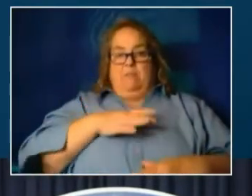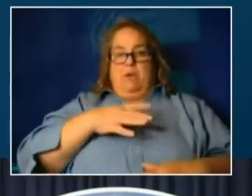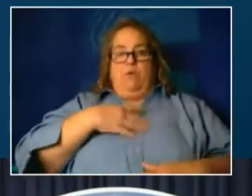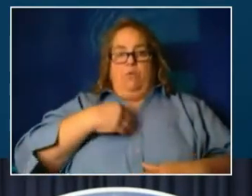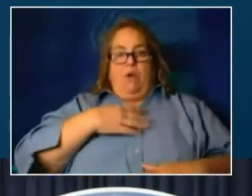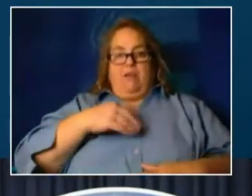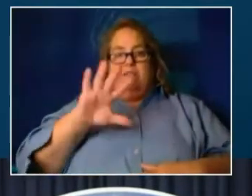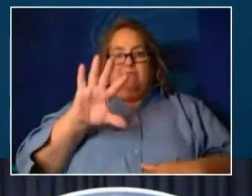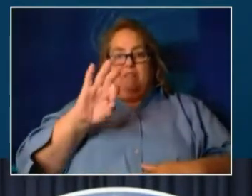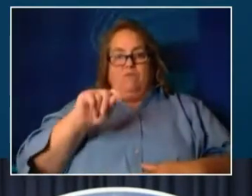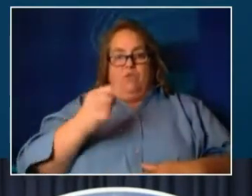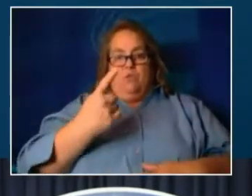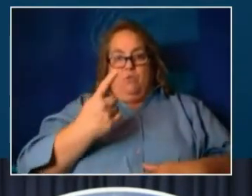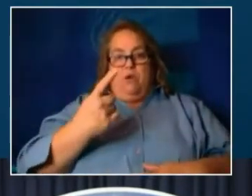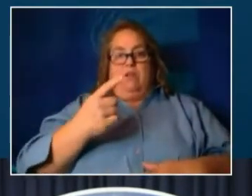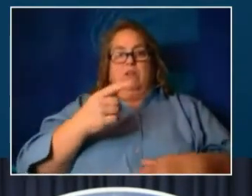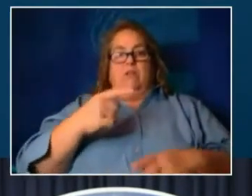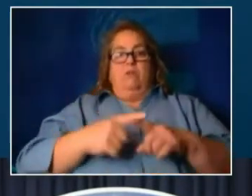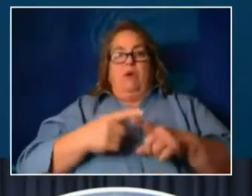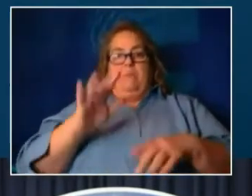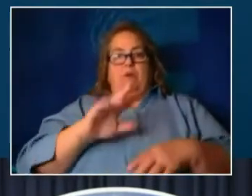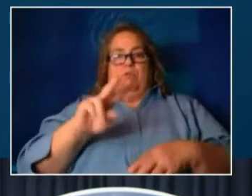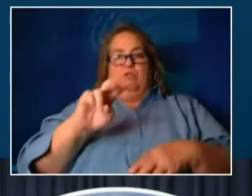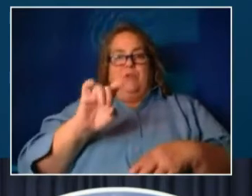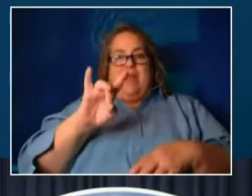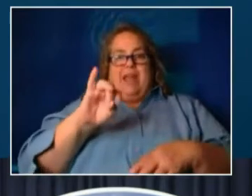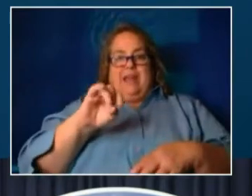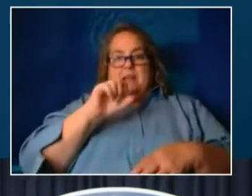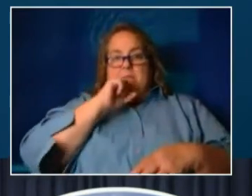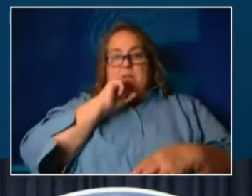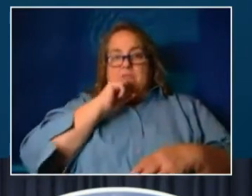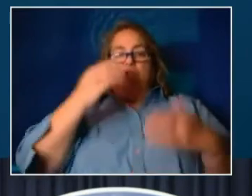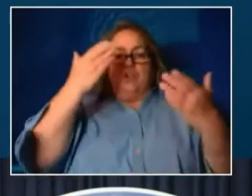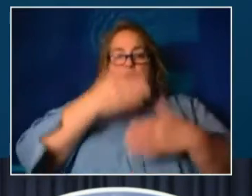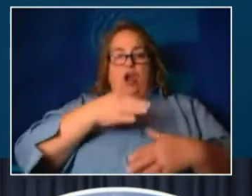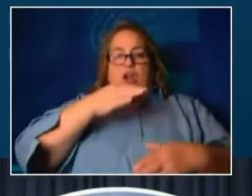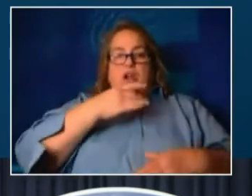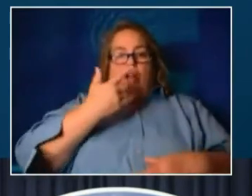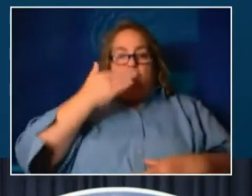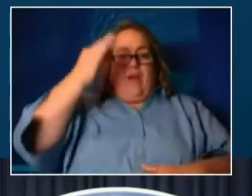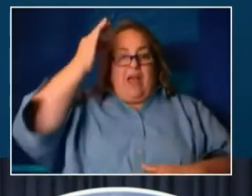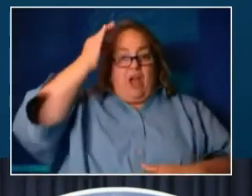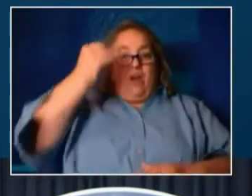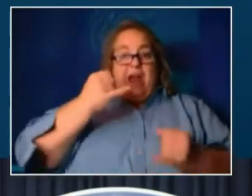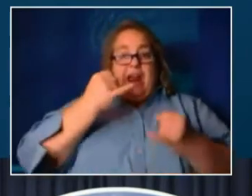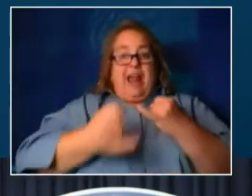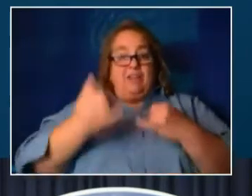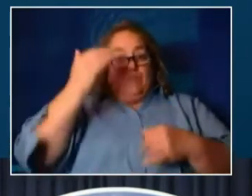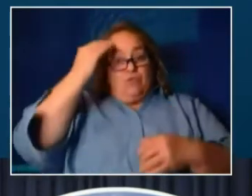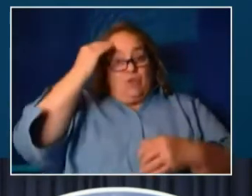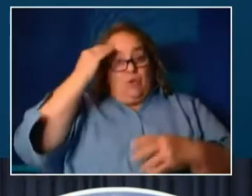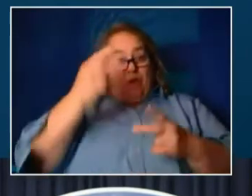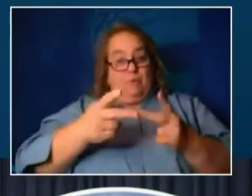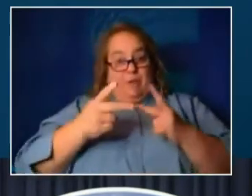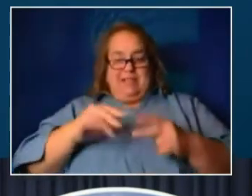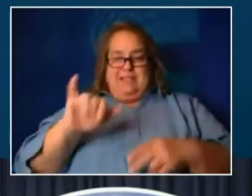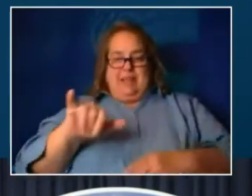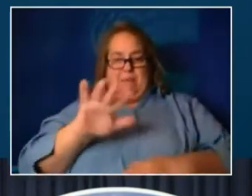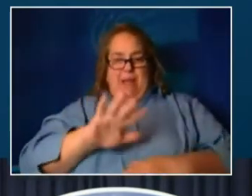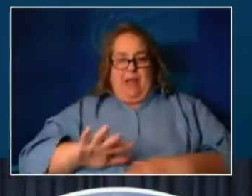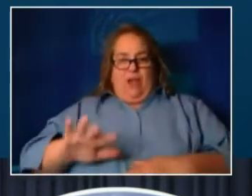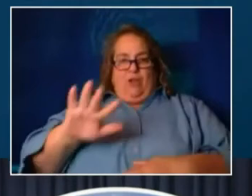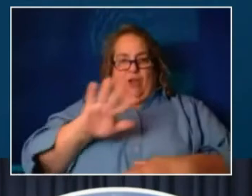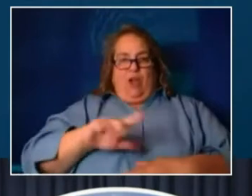approximately 280 pounds, having dark colored hair. Her last known location, same general area, Lower River